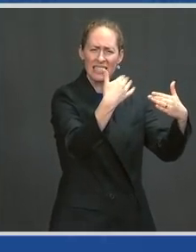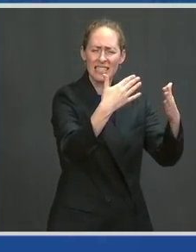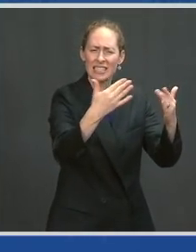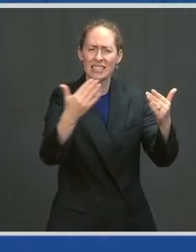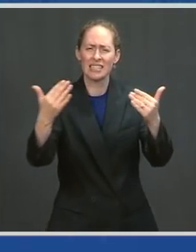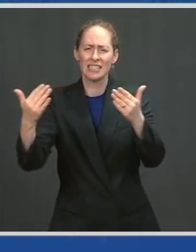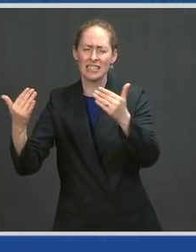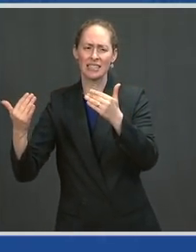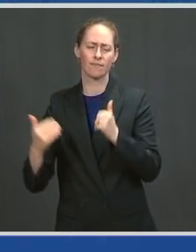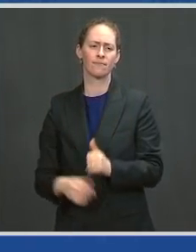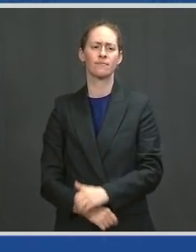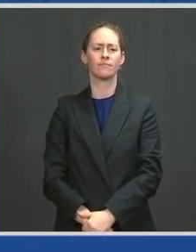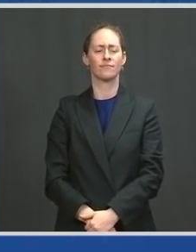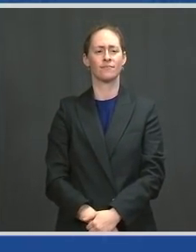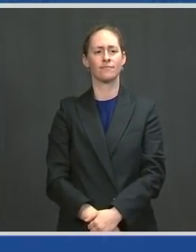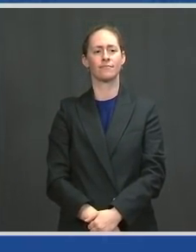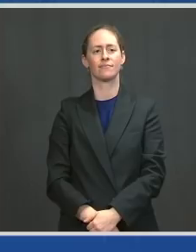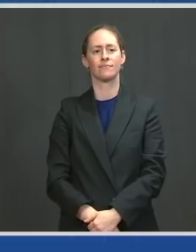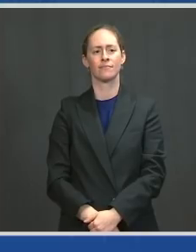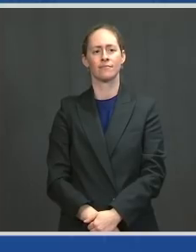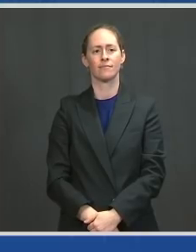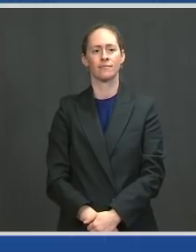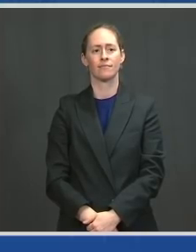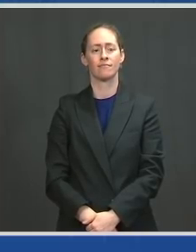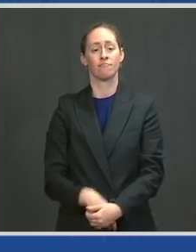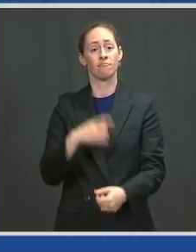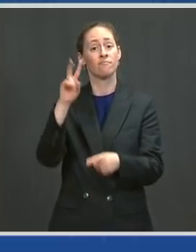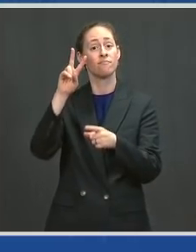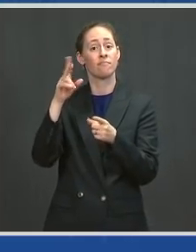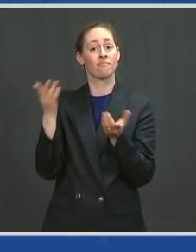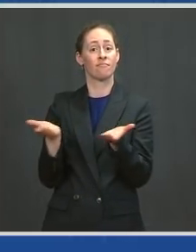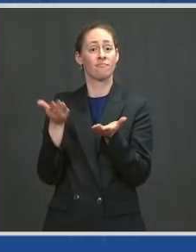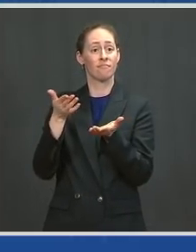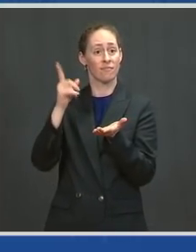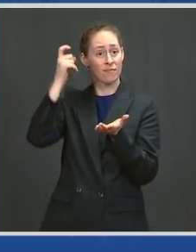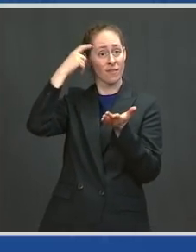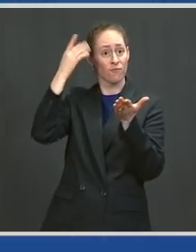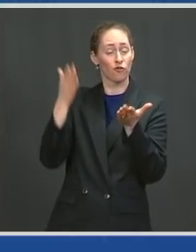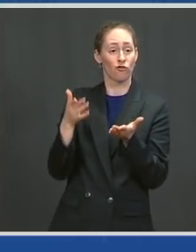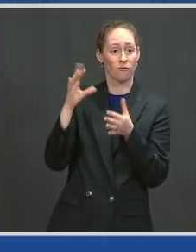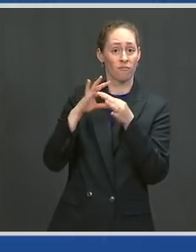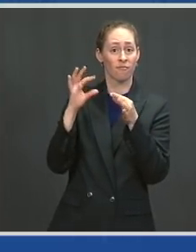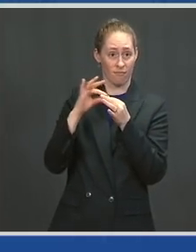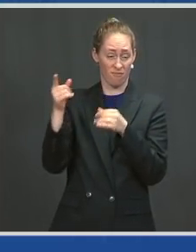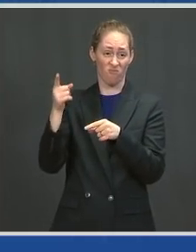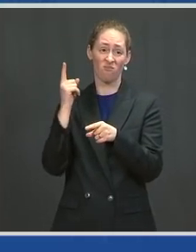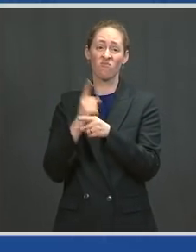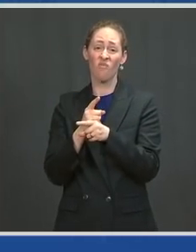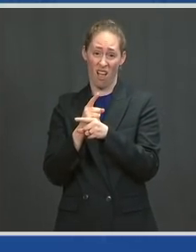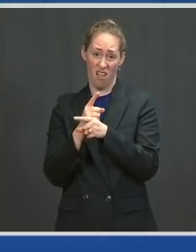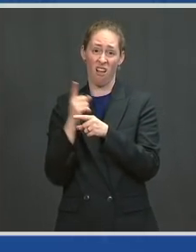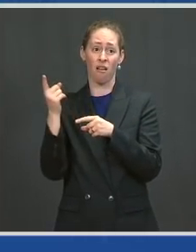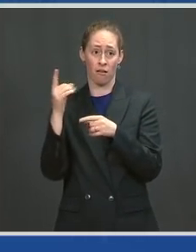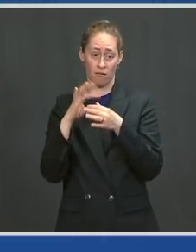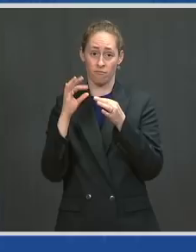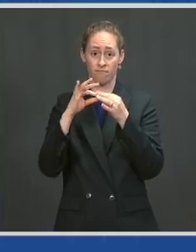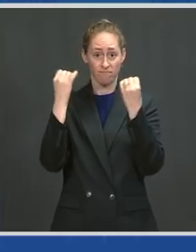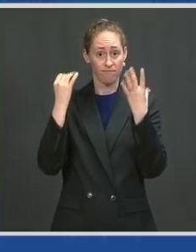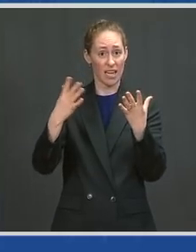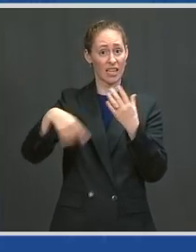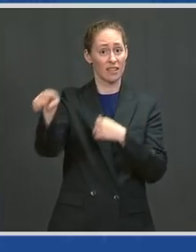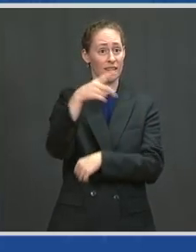55 percent, as the governor said, of all adults are vaccinated. I believe that's the right number, Goat. And look at what that means.